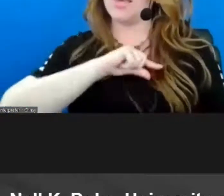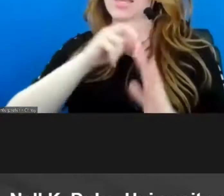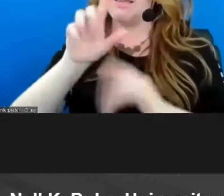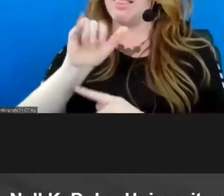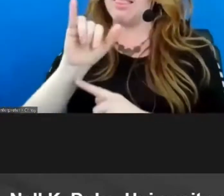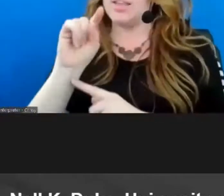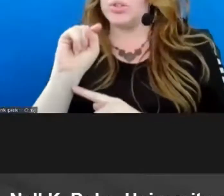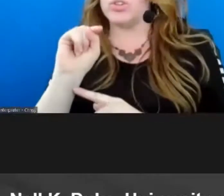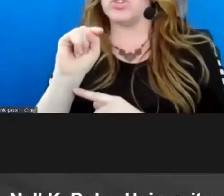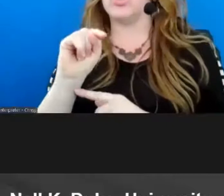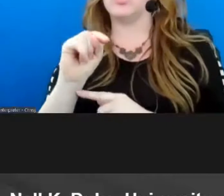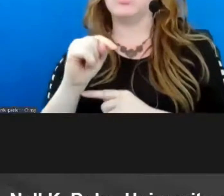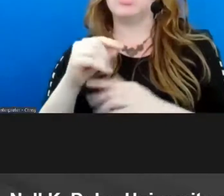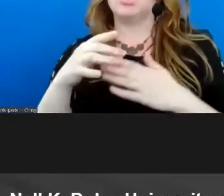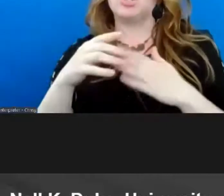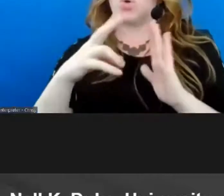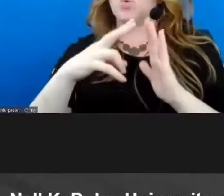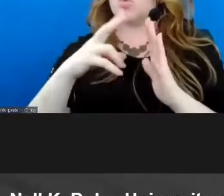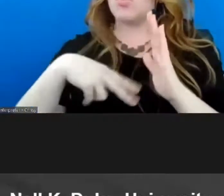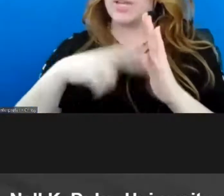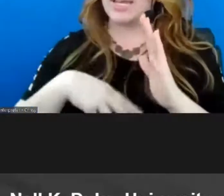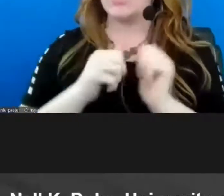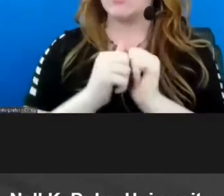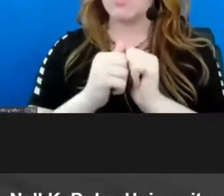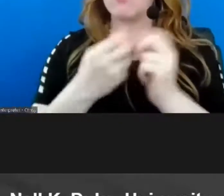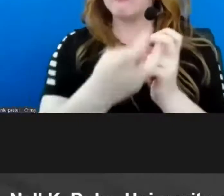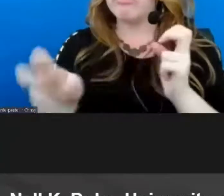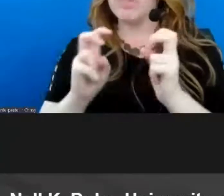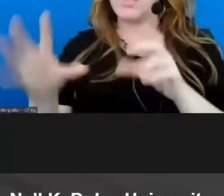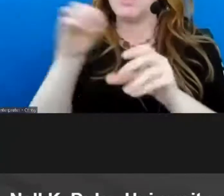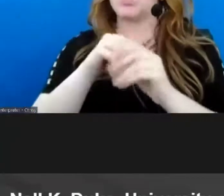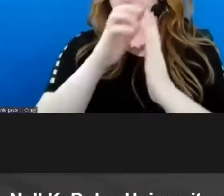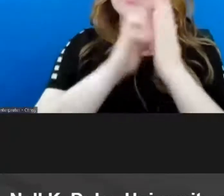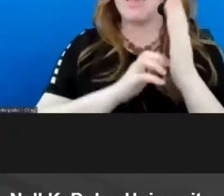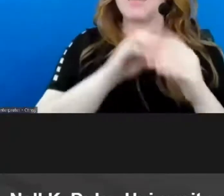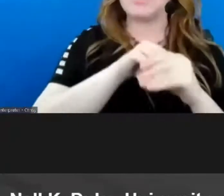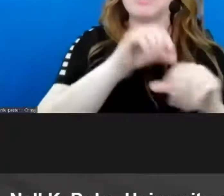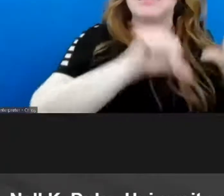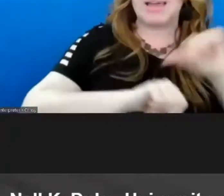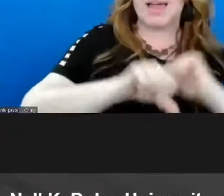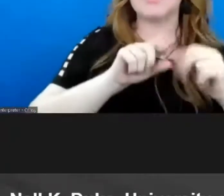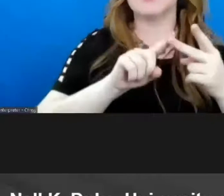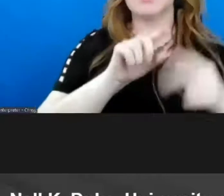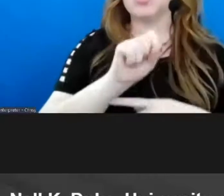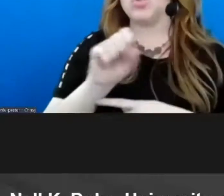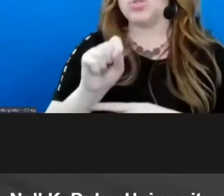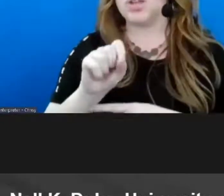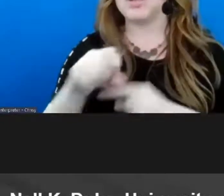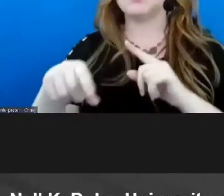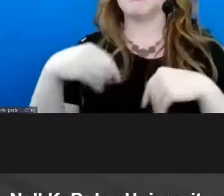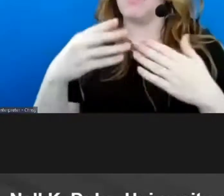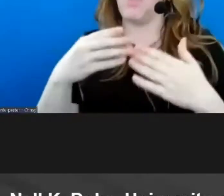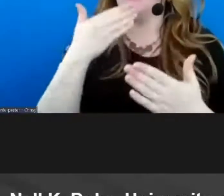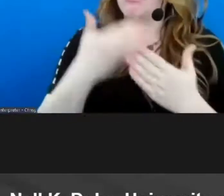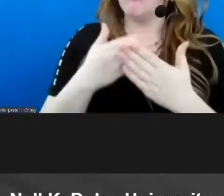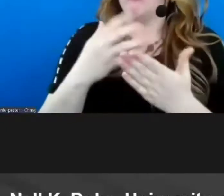engage in meaning making we'll want to make sure that we're using texts in our science and our social studies that also provide rich opportunities for